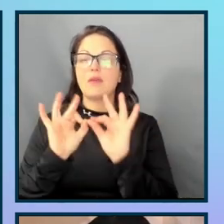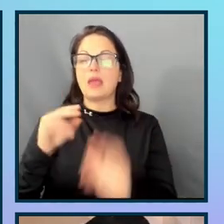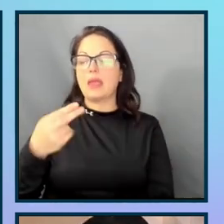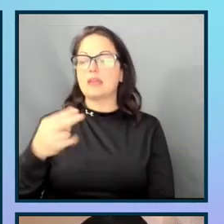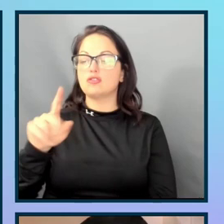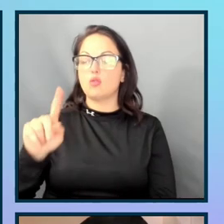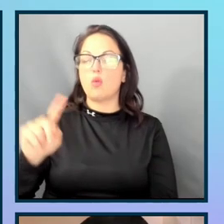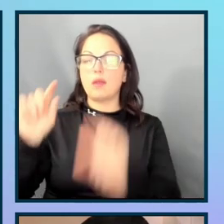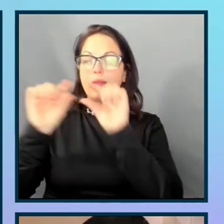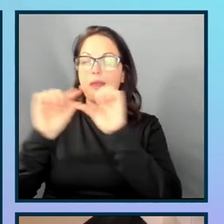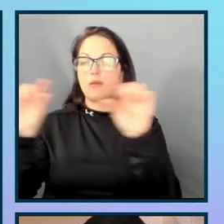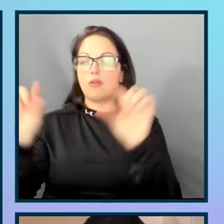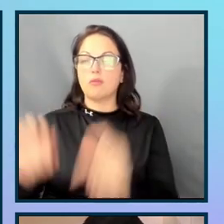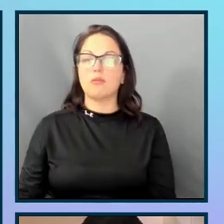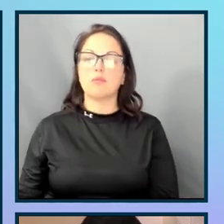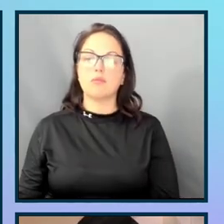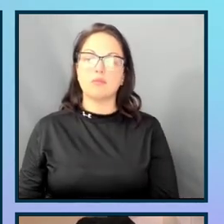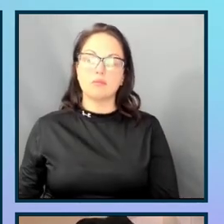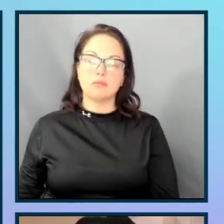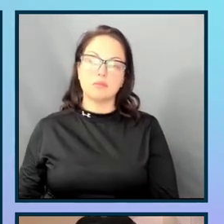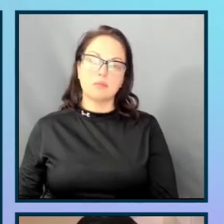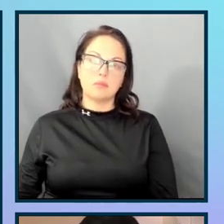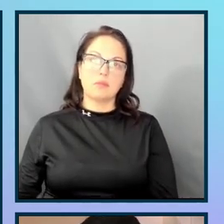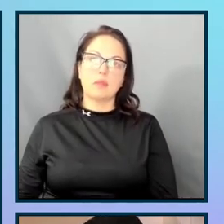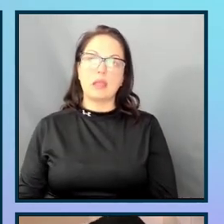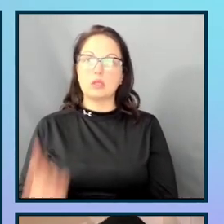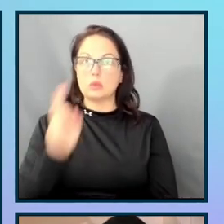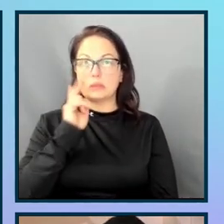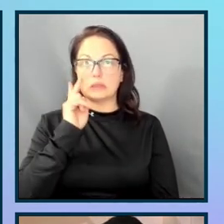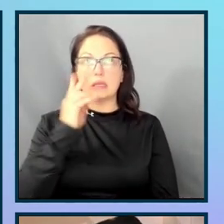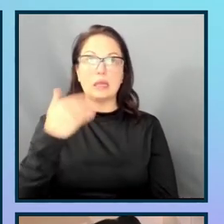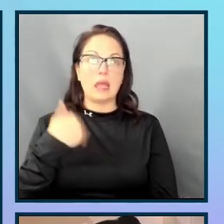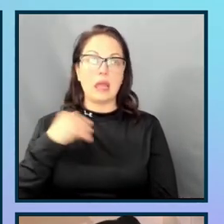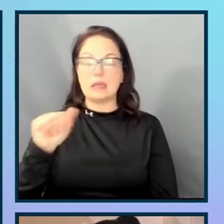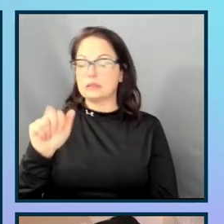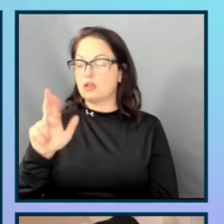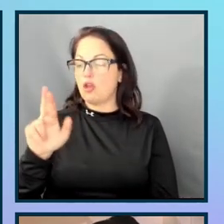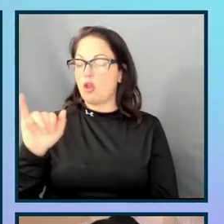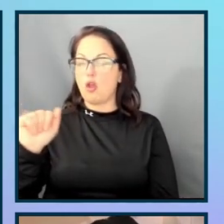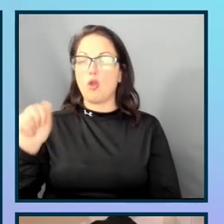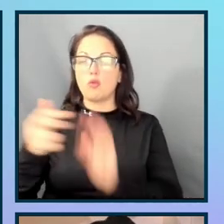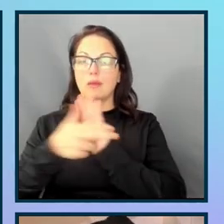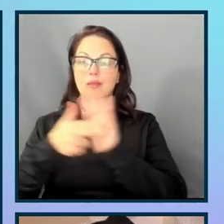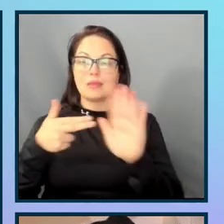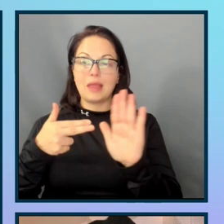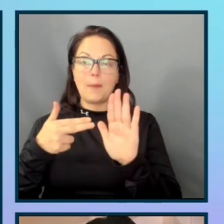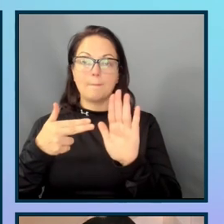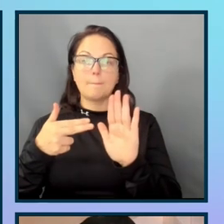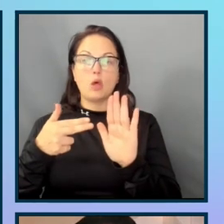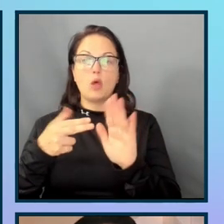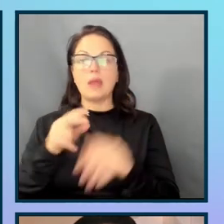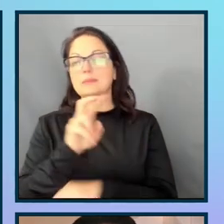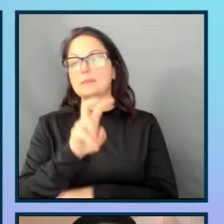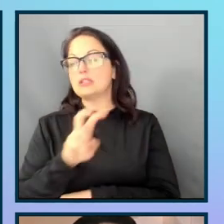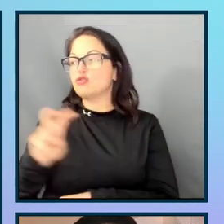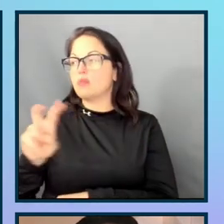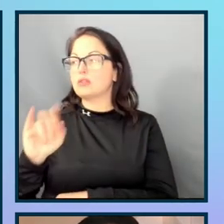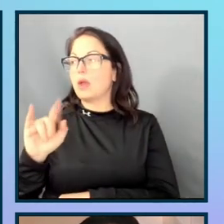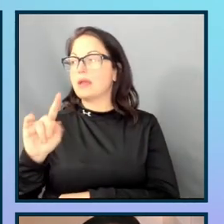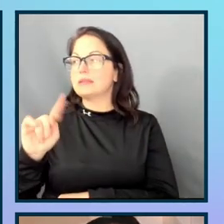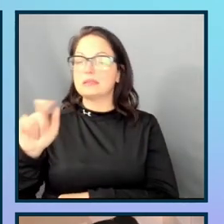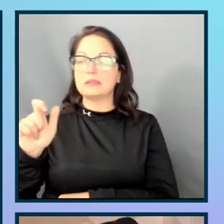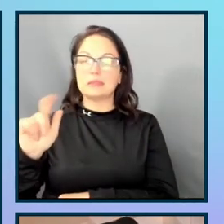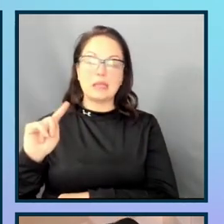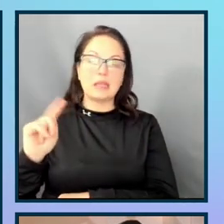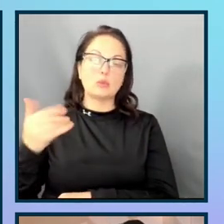header. And then you can see that it has an ARIA label. It's being grabbed to that ID of test, which has the value of ARIA